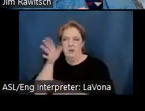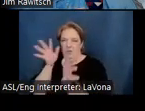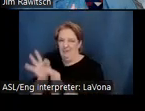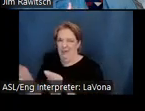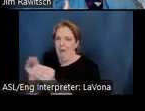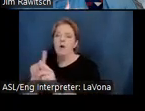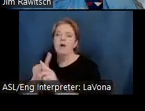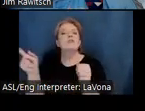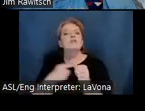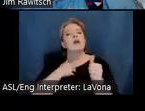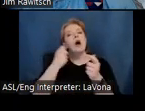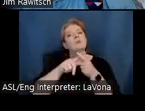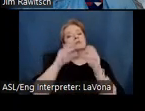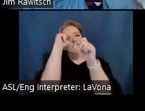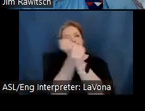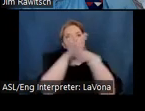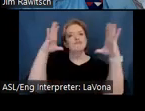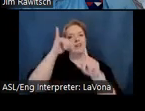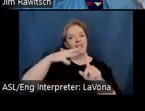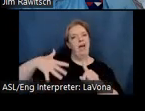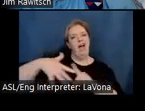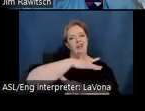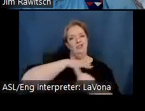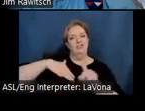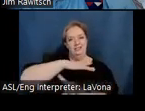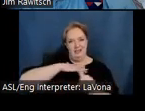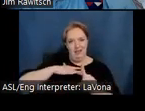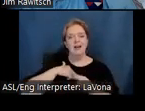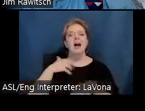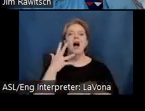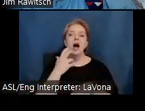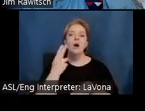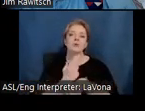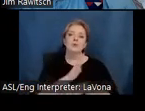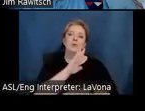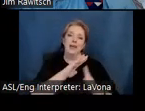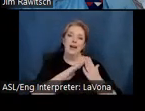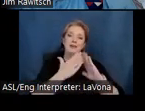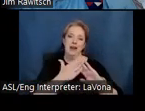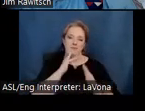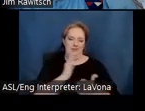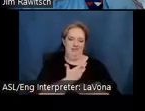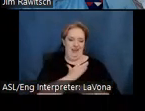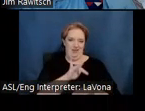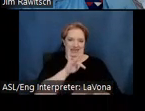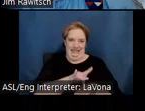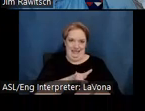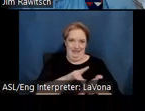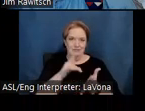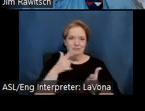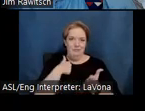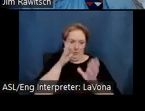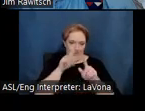immediate area, then venturing out a bit, using Sam and Alfreda's town as the hub to which we will ultimately